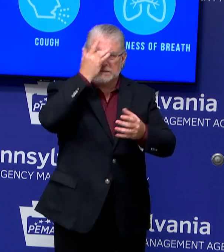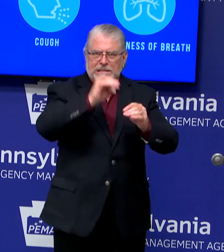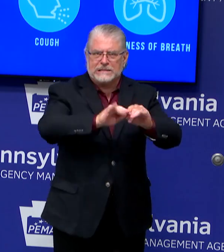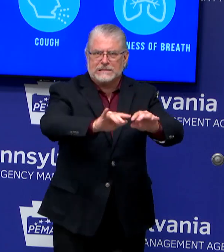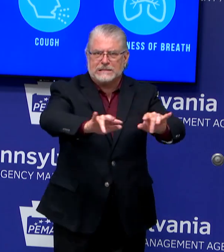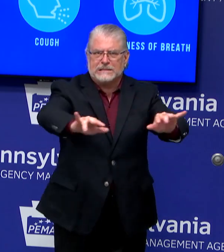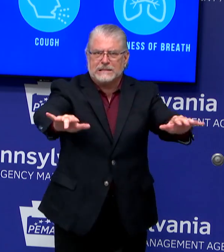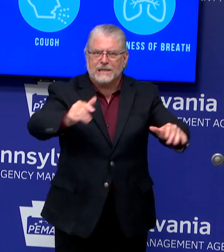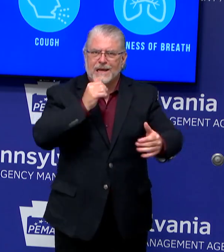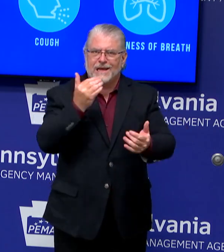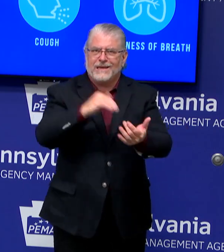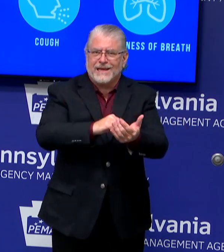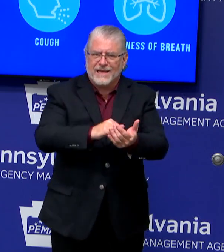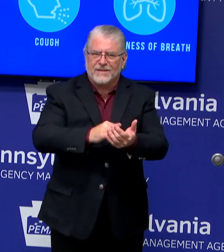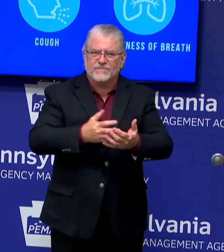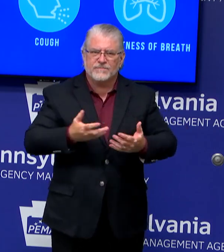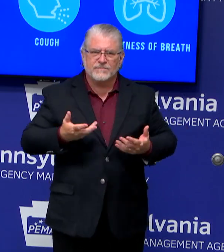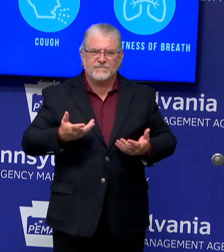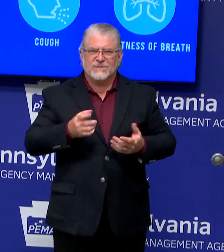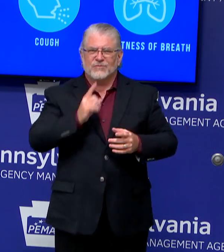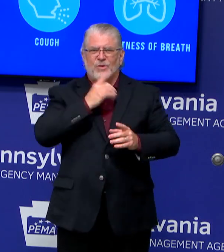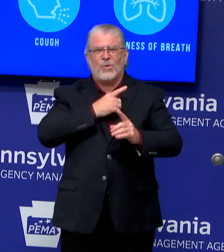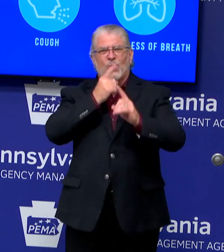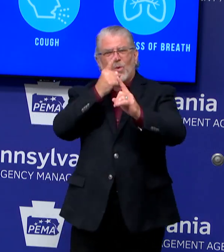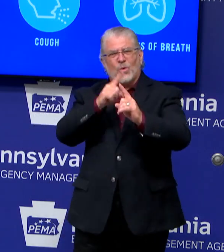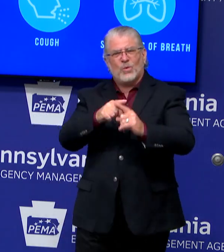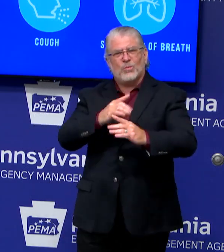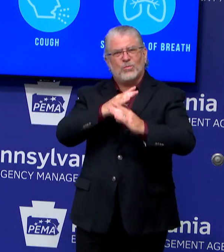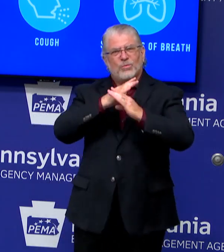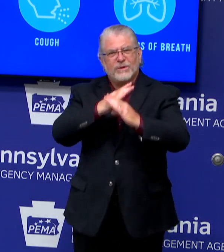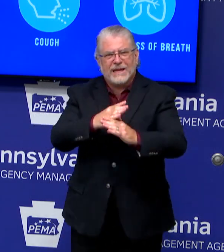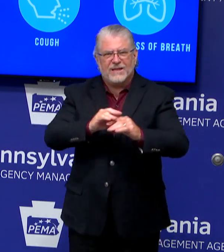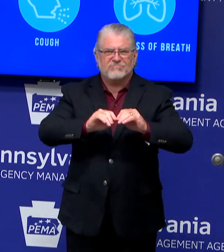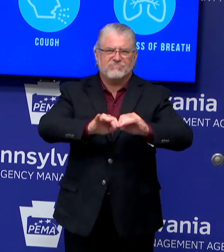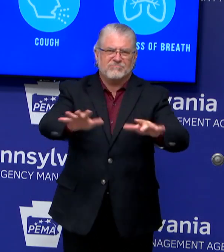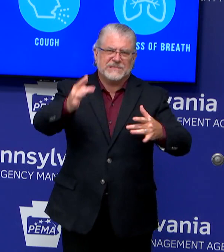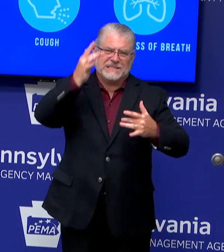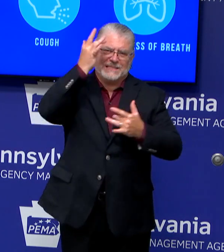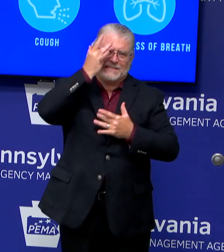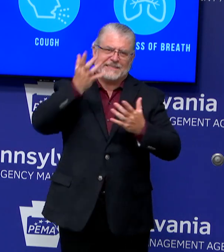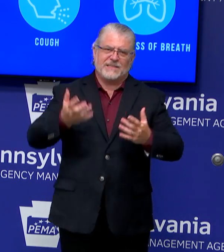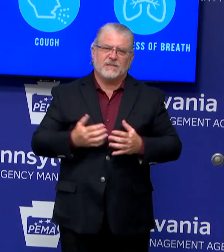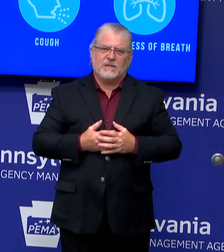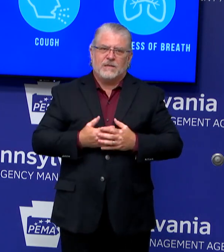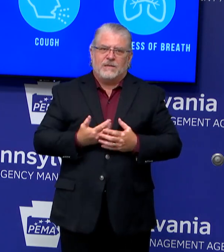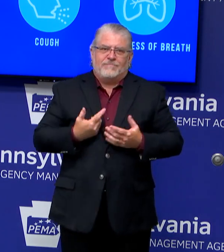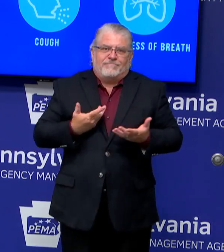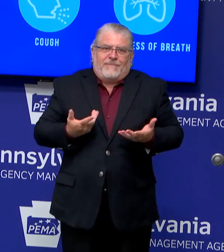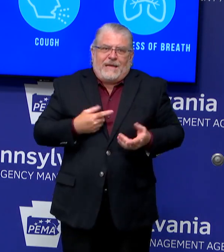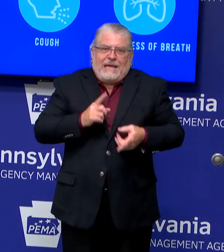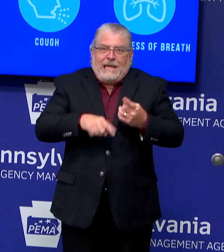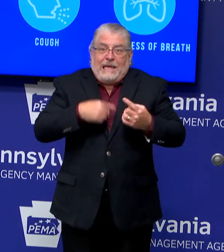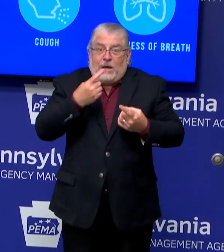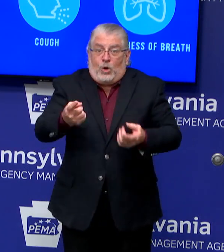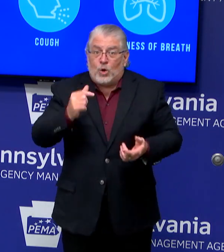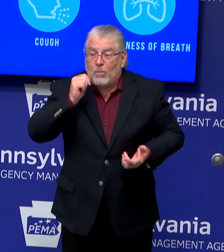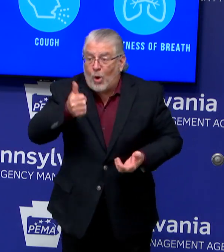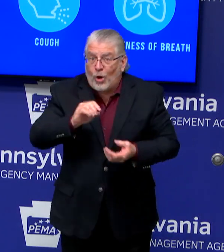getting this very contagious and potentially deadly virus. So I can't tell you what the data will show tomorrow, but you'll know on Friday.